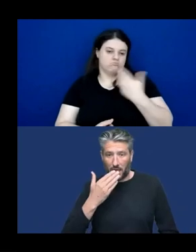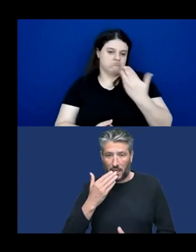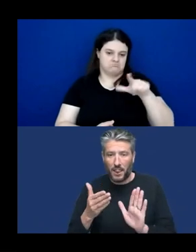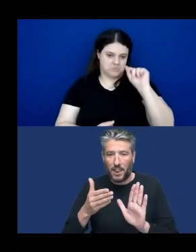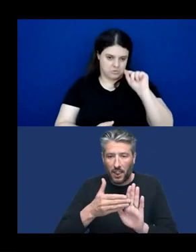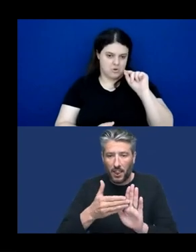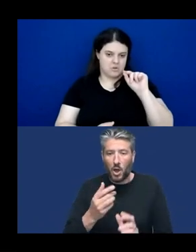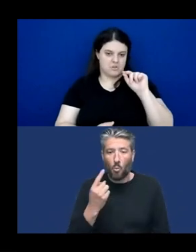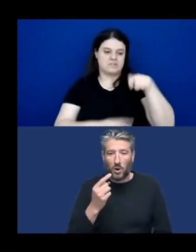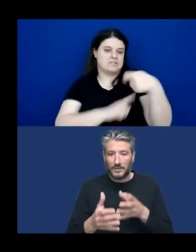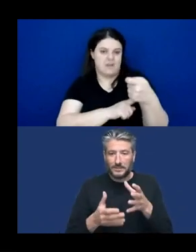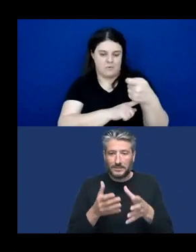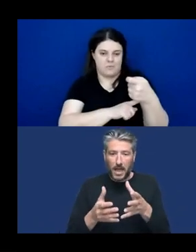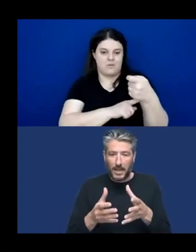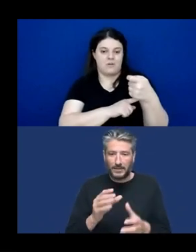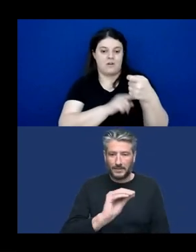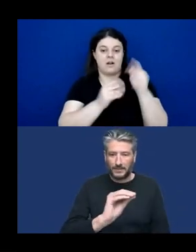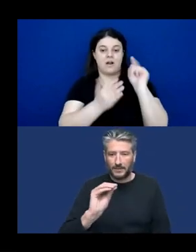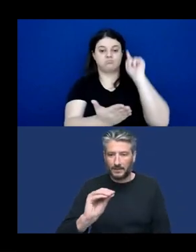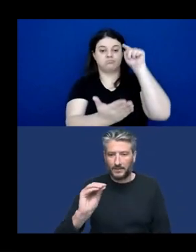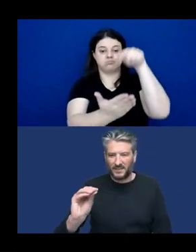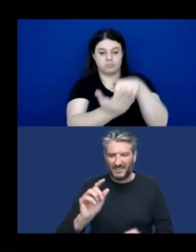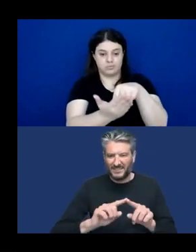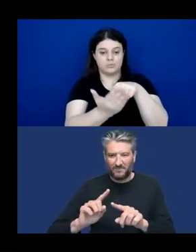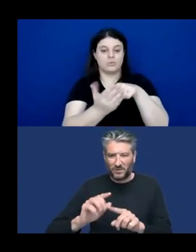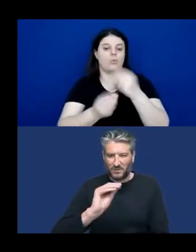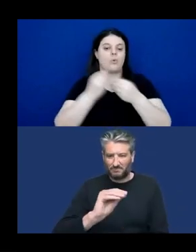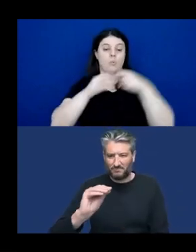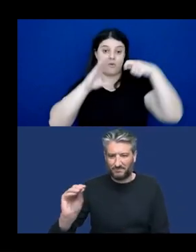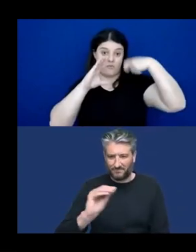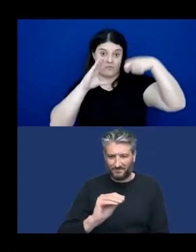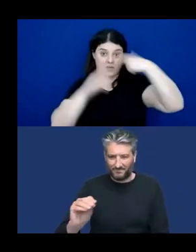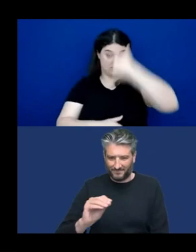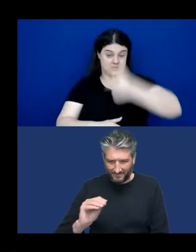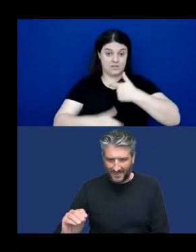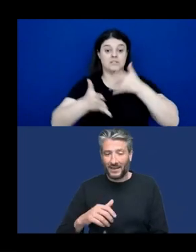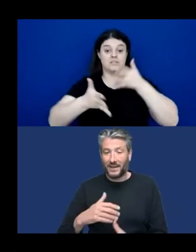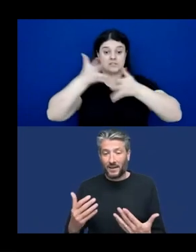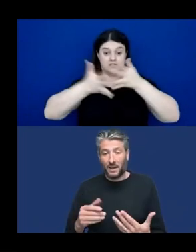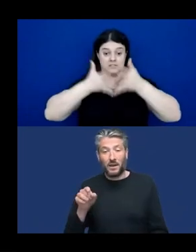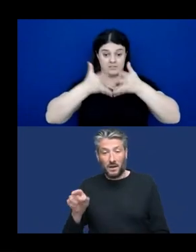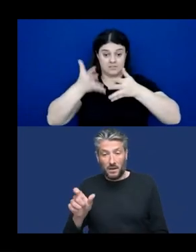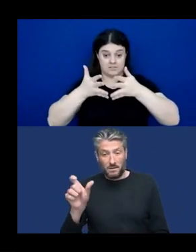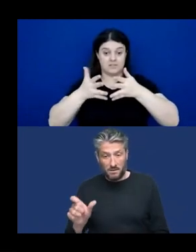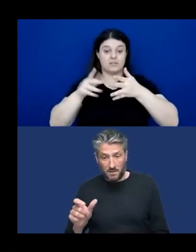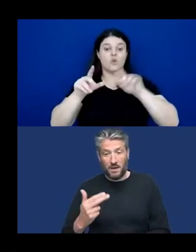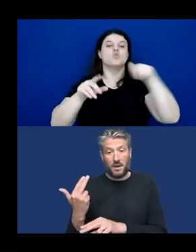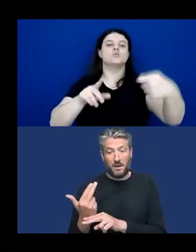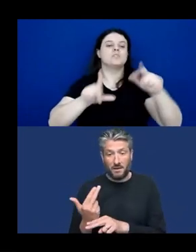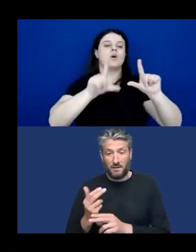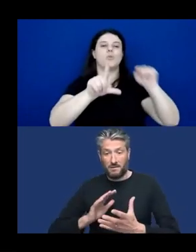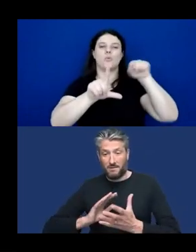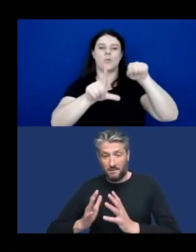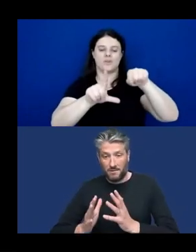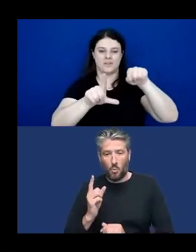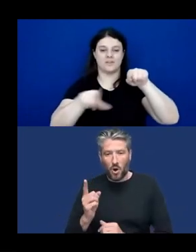To attack or guess the square, a player records a video of themselves signing that sign. We also provide a model signer